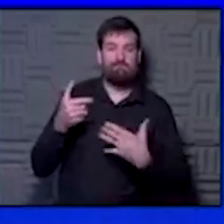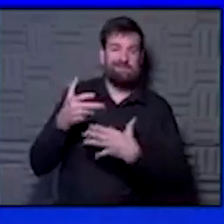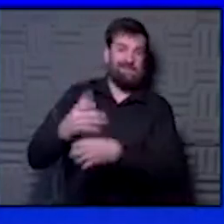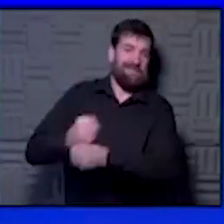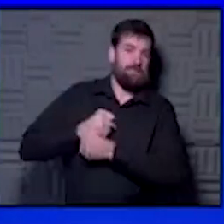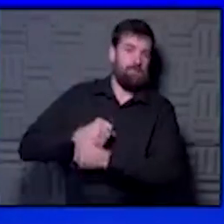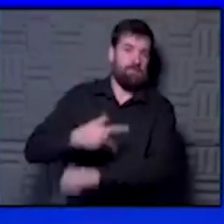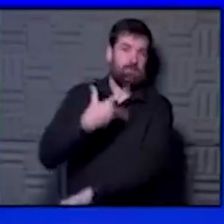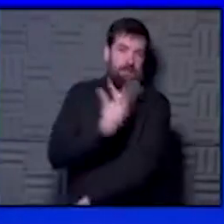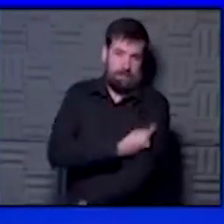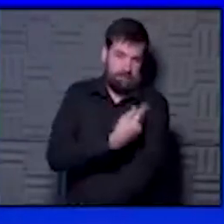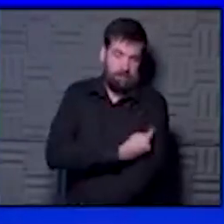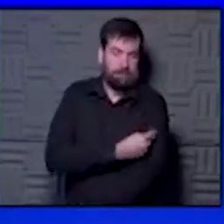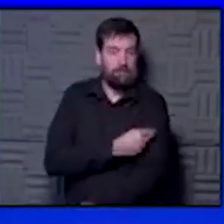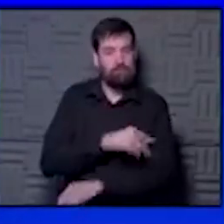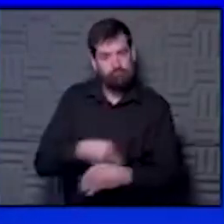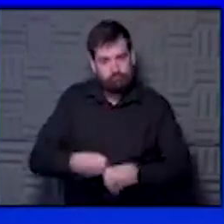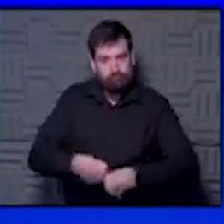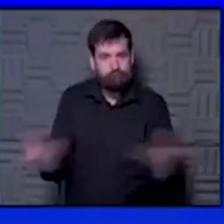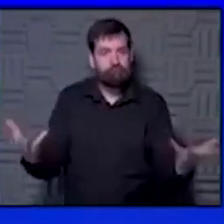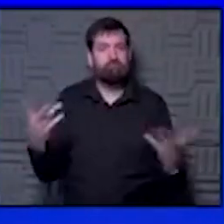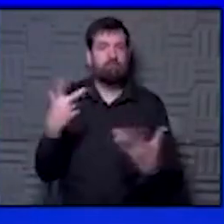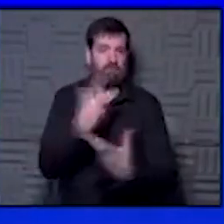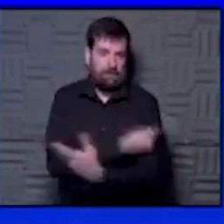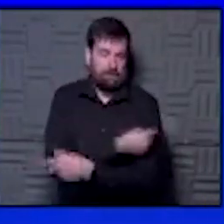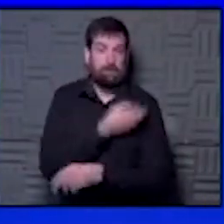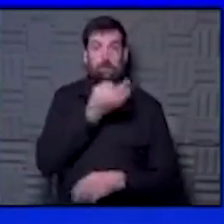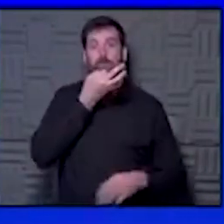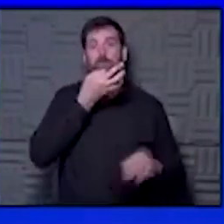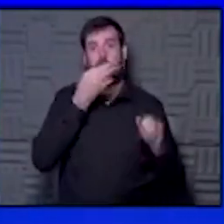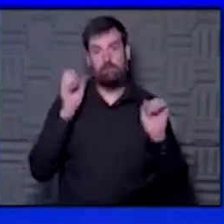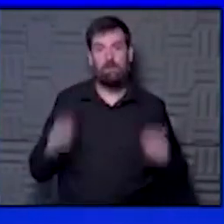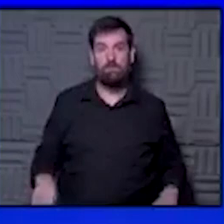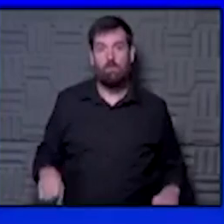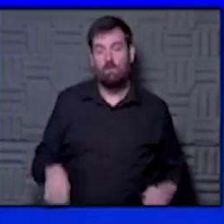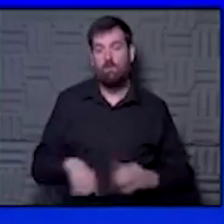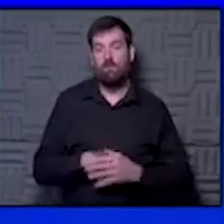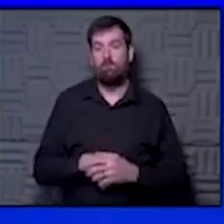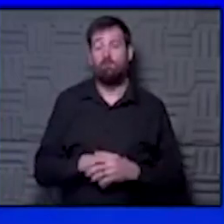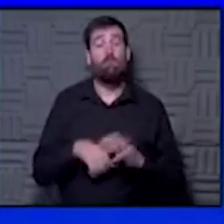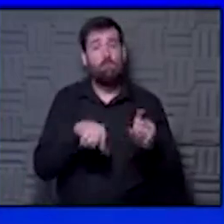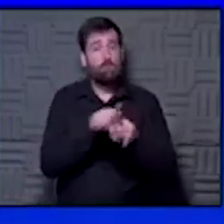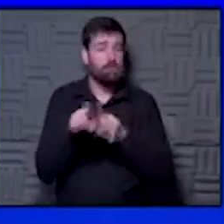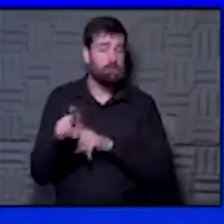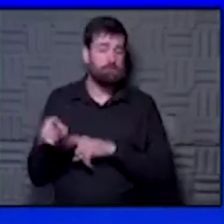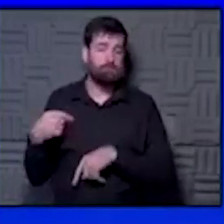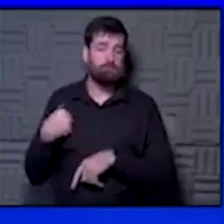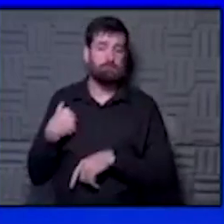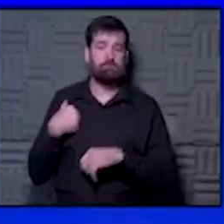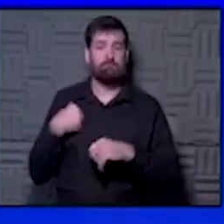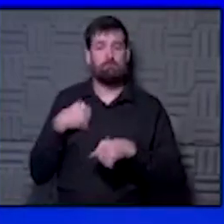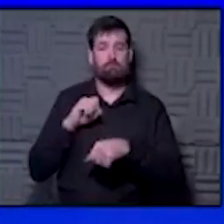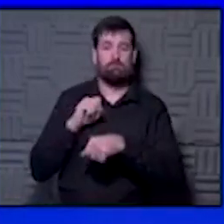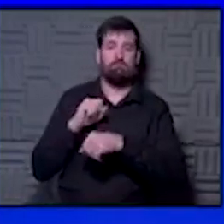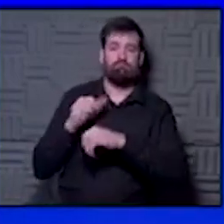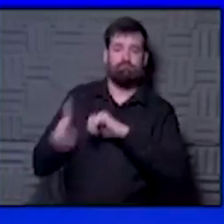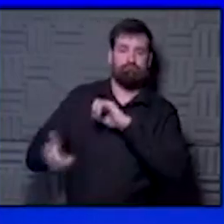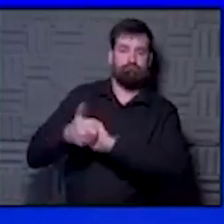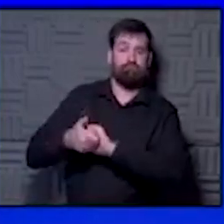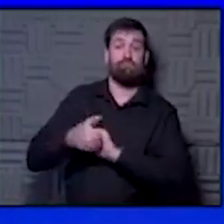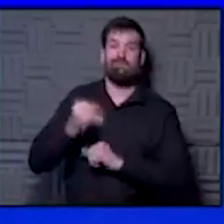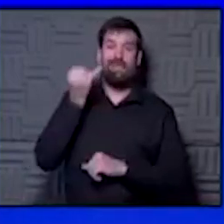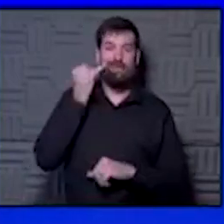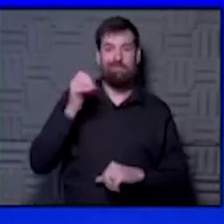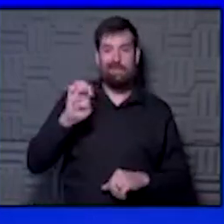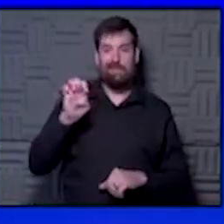vaccines and give the vaccination as soon as they are available. In addition, we are also working with, if there are